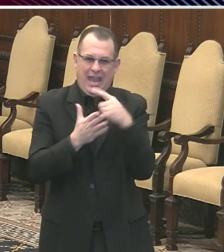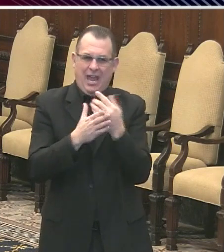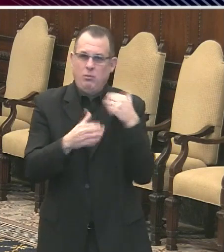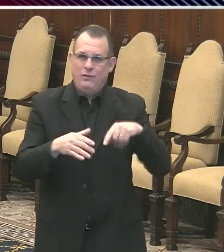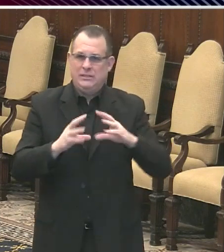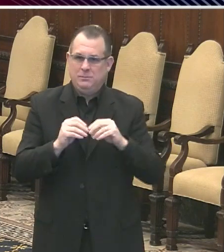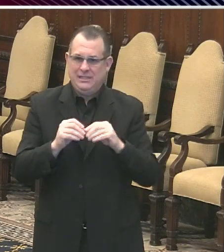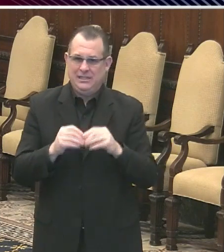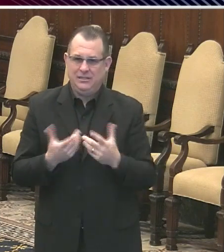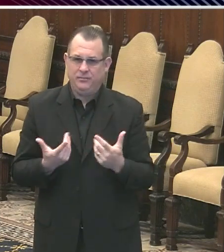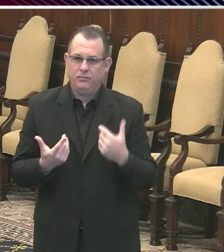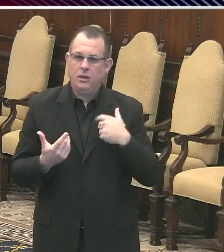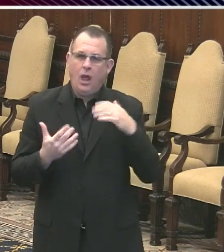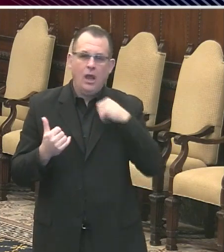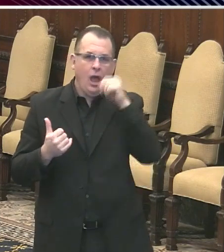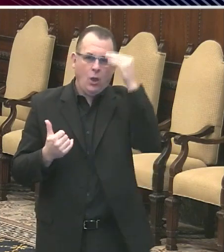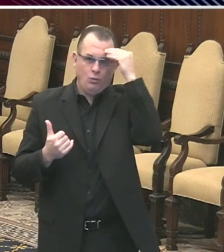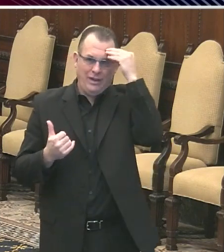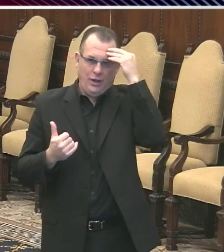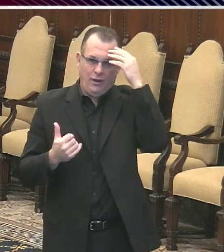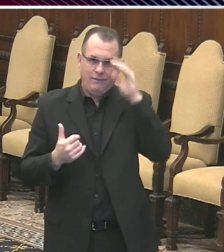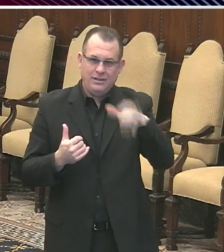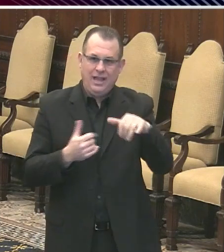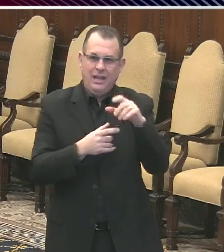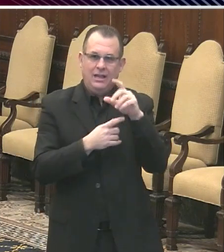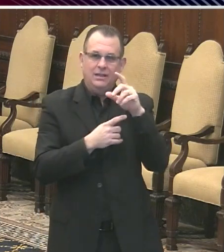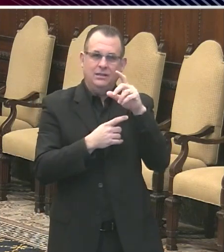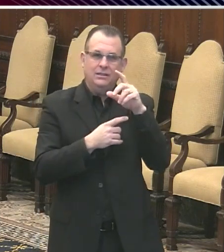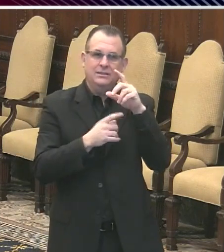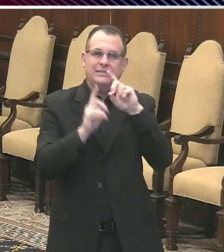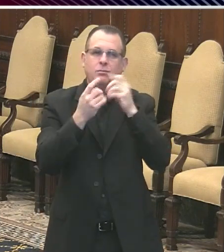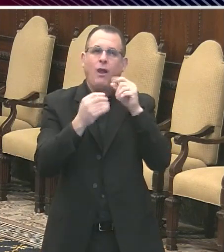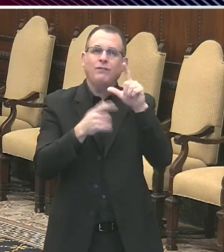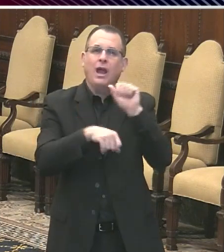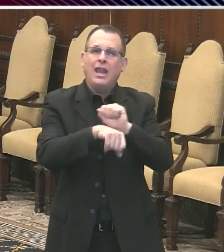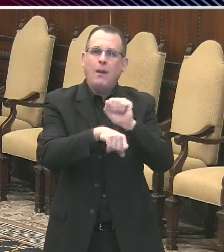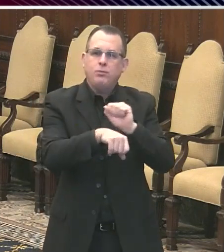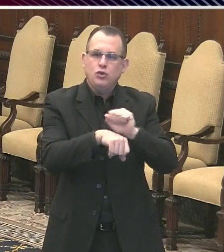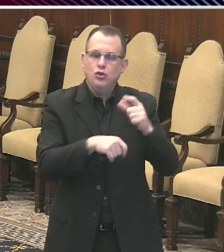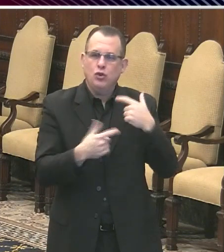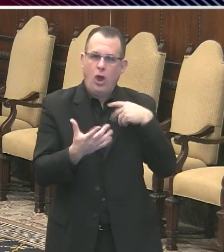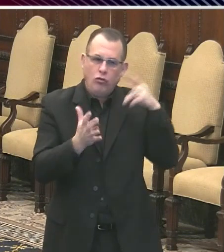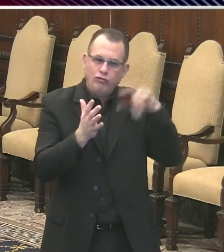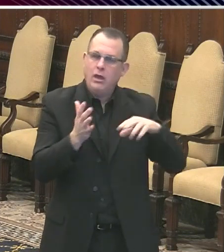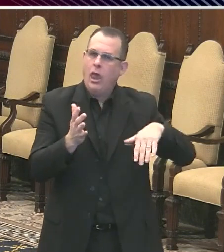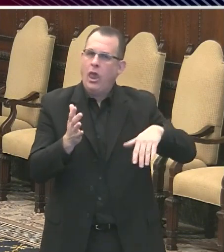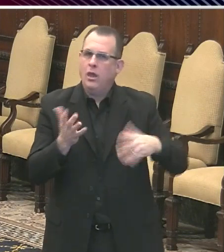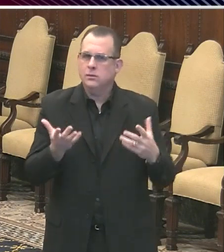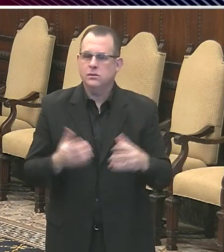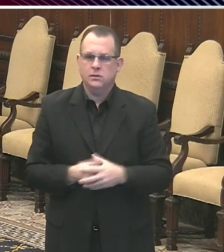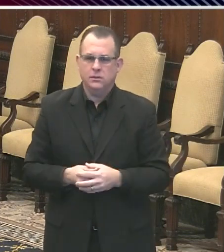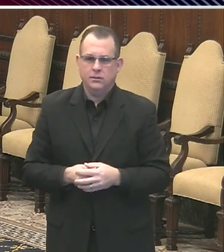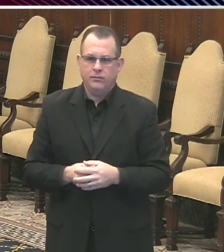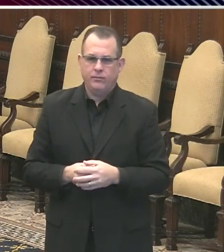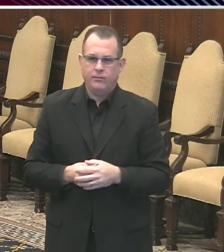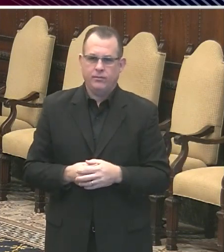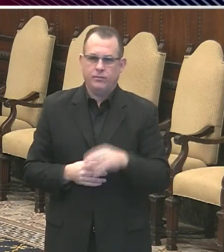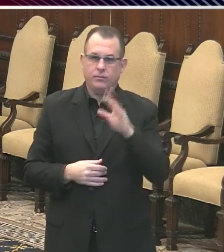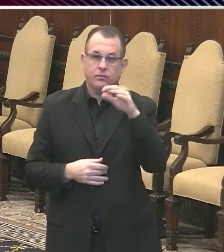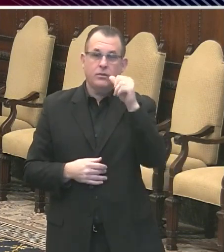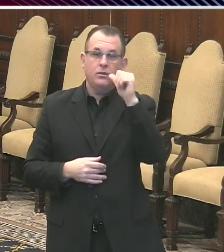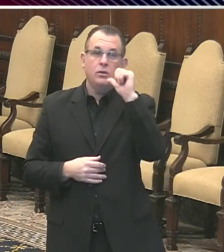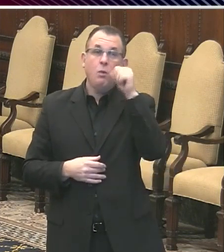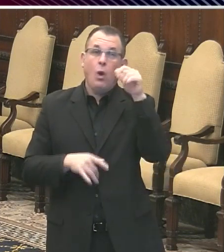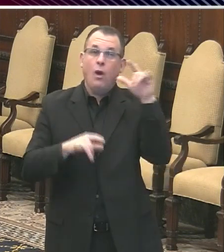we weren't aware of this in advance. Okay. And, Mayor, on the Thunderbirds and Blue Angels flyover, you